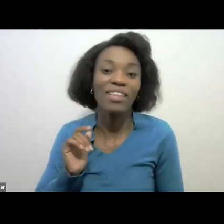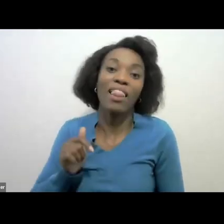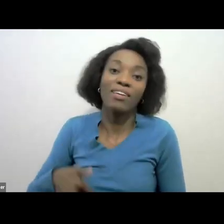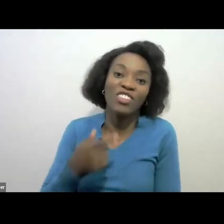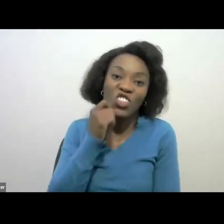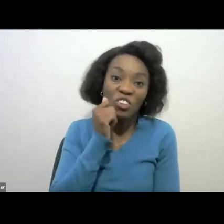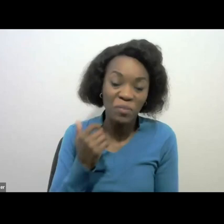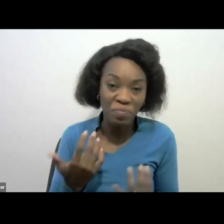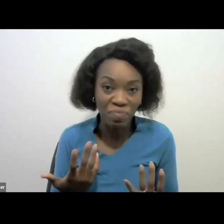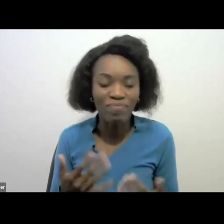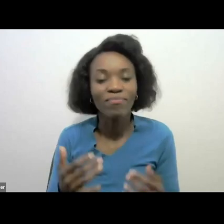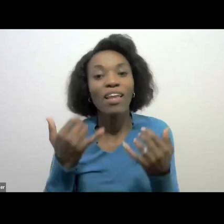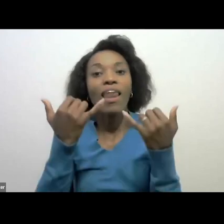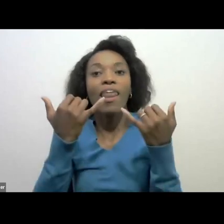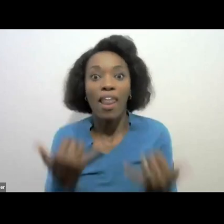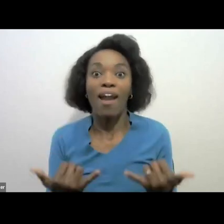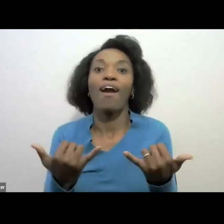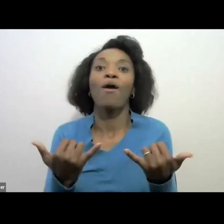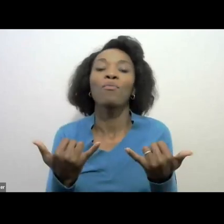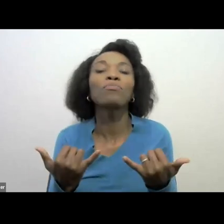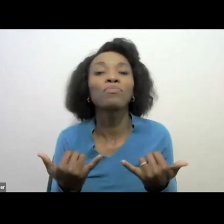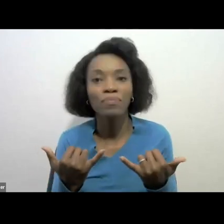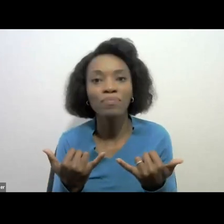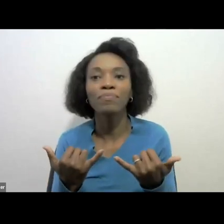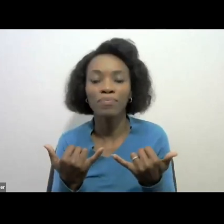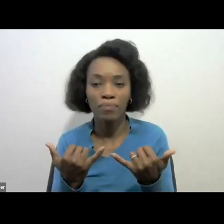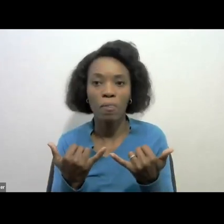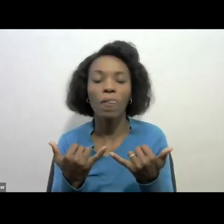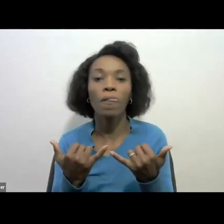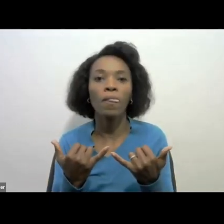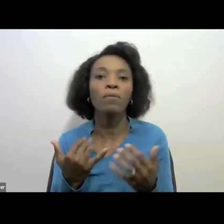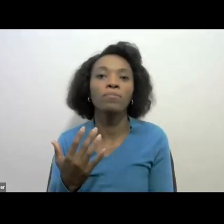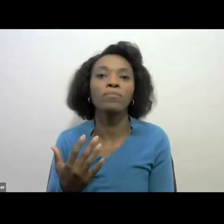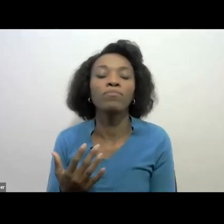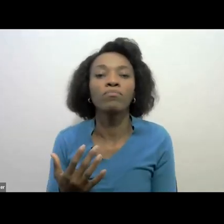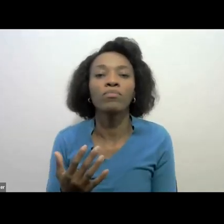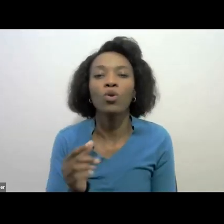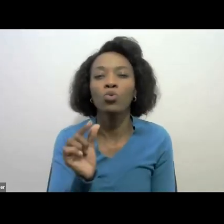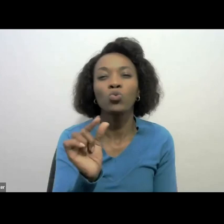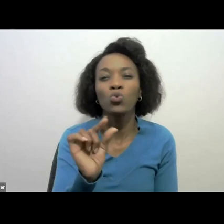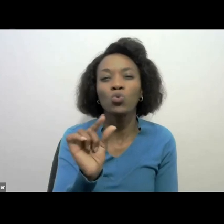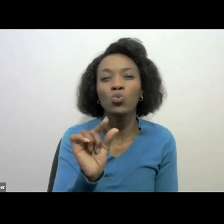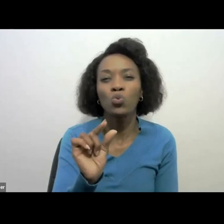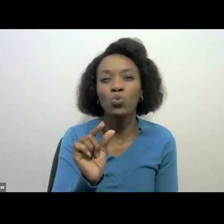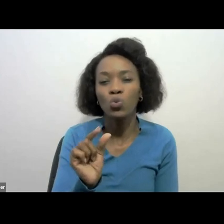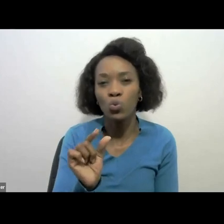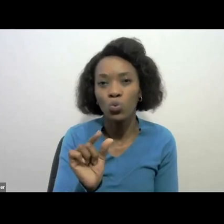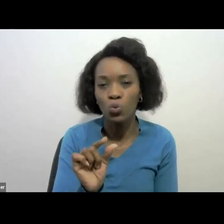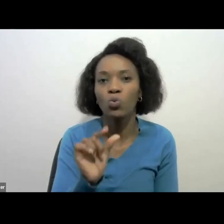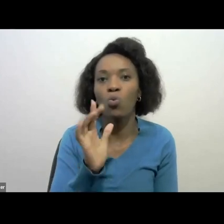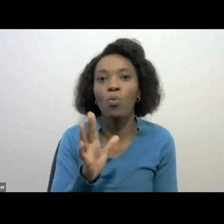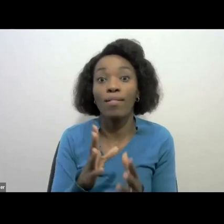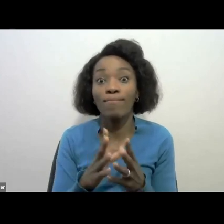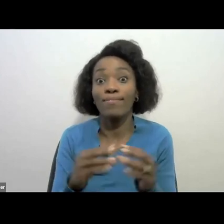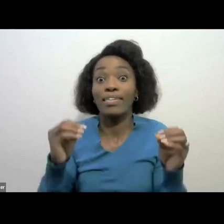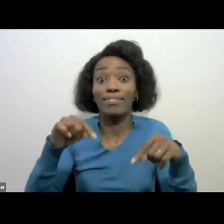Okay, at this point in time, I would like now to as we are coming close to the end of